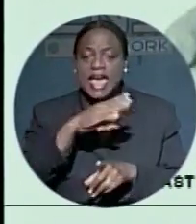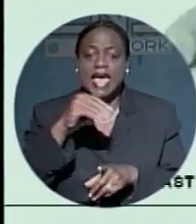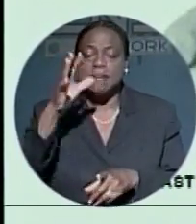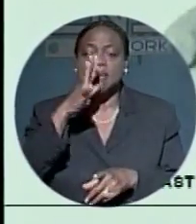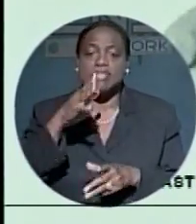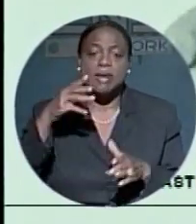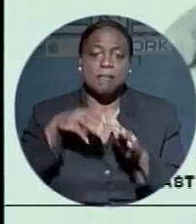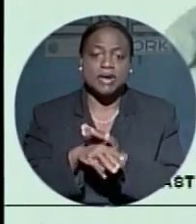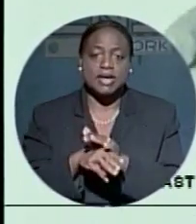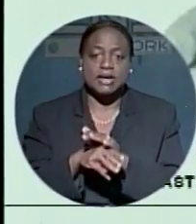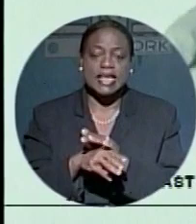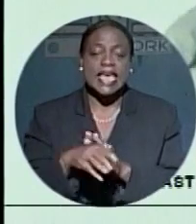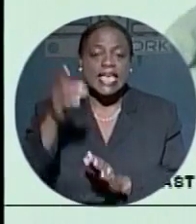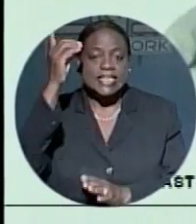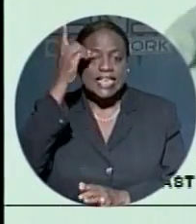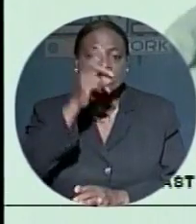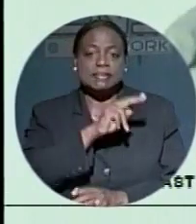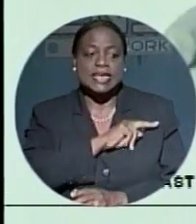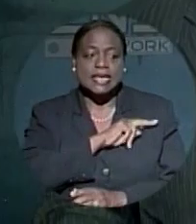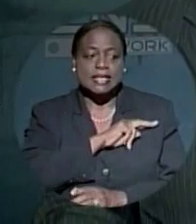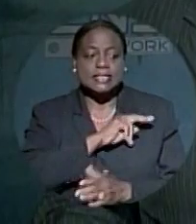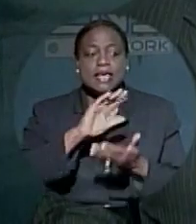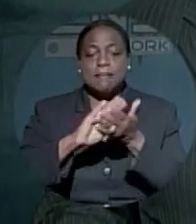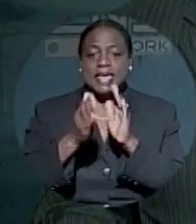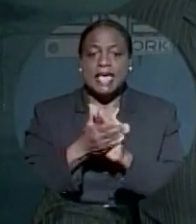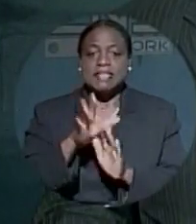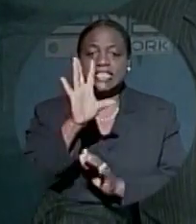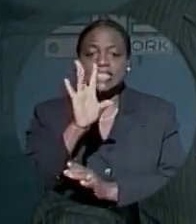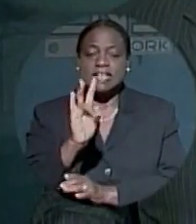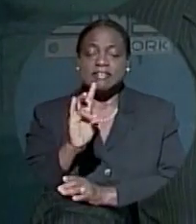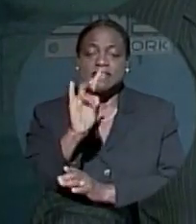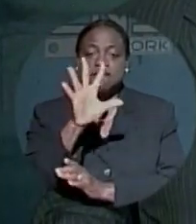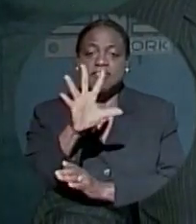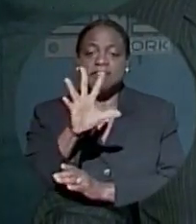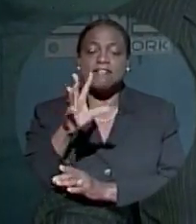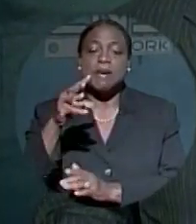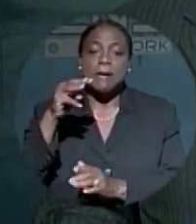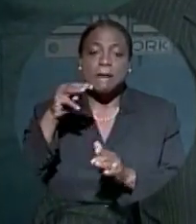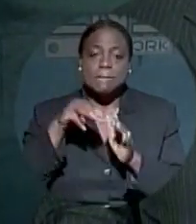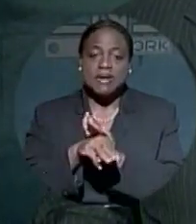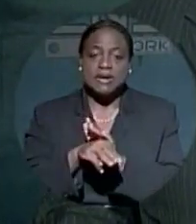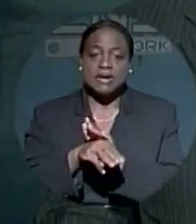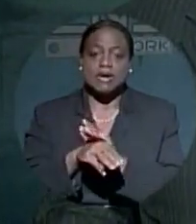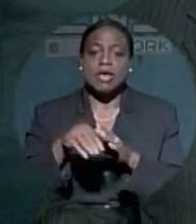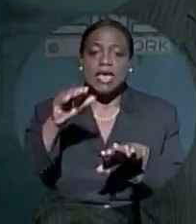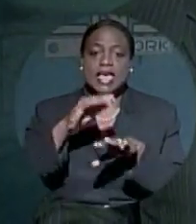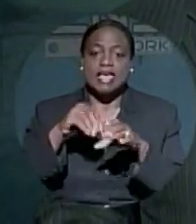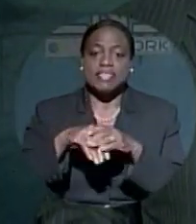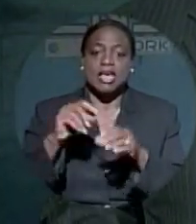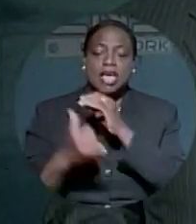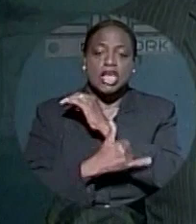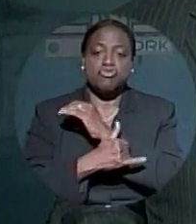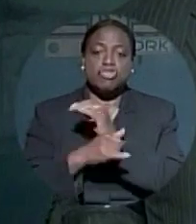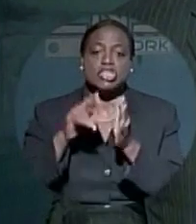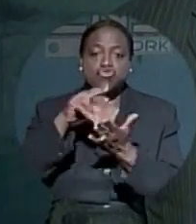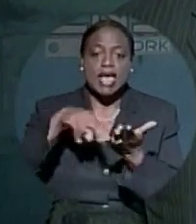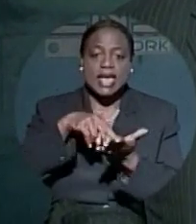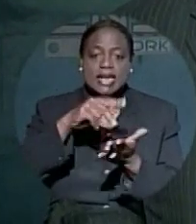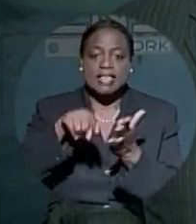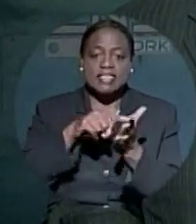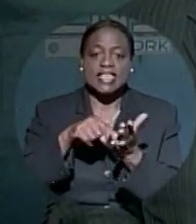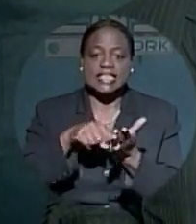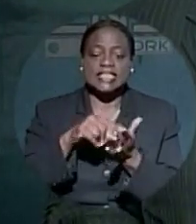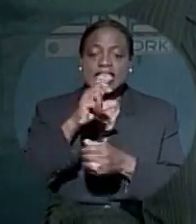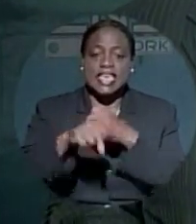Deslyn Nichols, a.k.a. Limbo, became the 75th murder victim on the country's record this year. He was gunned down in his car